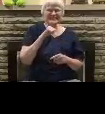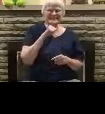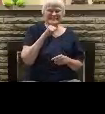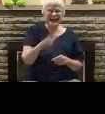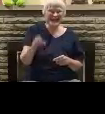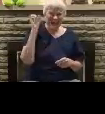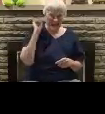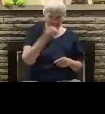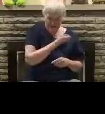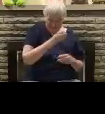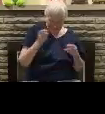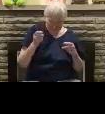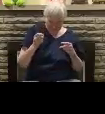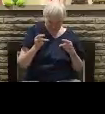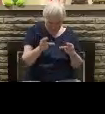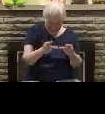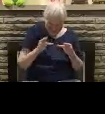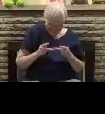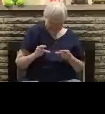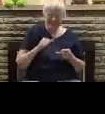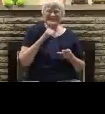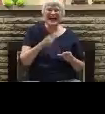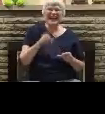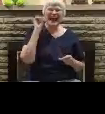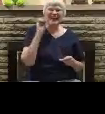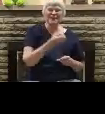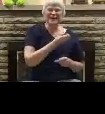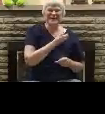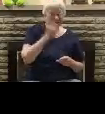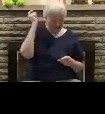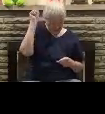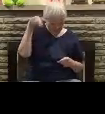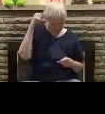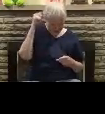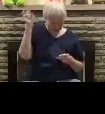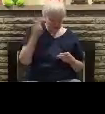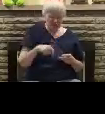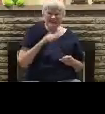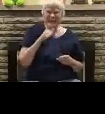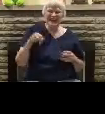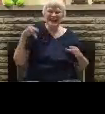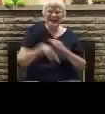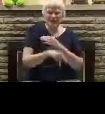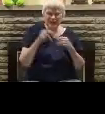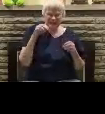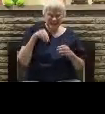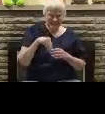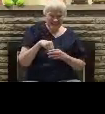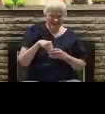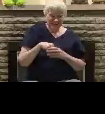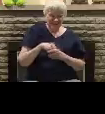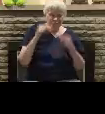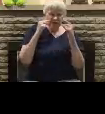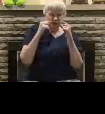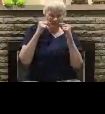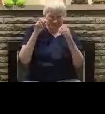U.S. government either. But he's meaning that under the law, they were. When the Mosaic law was set up and Israel was under